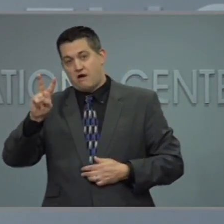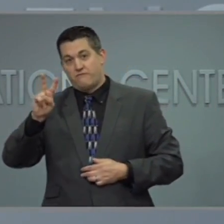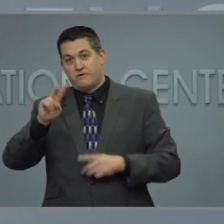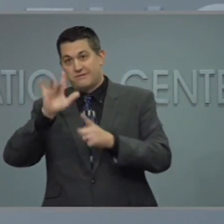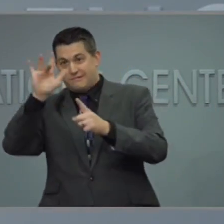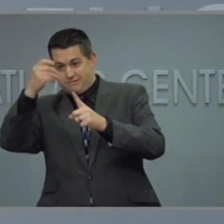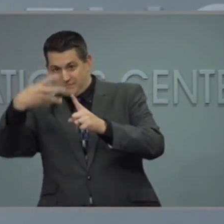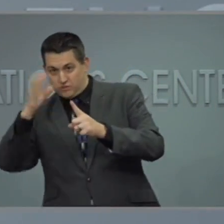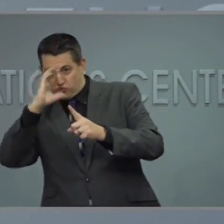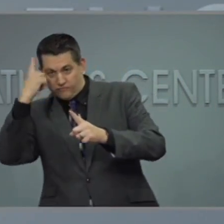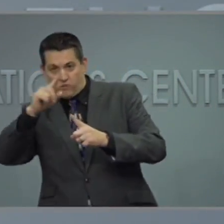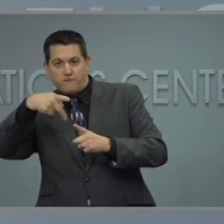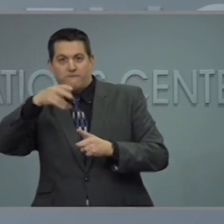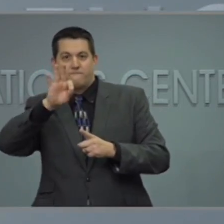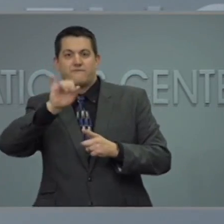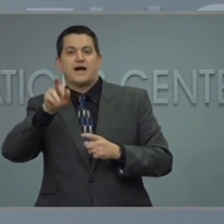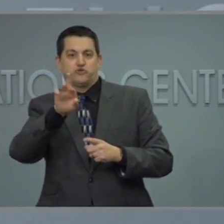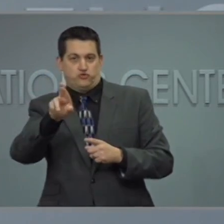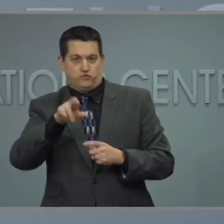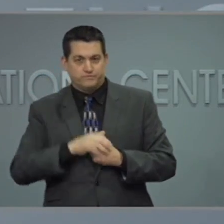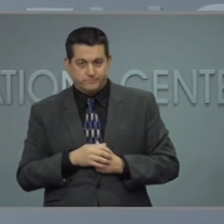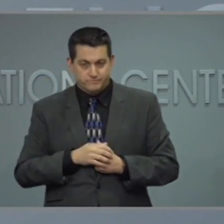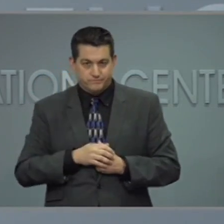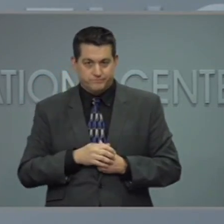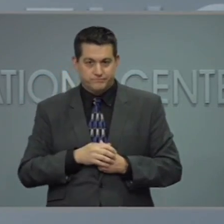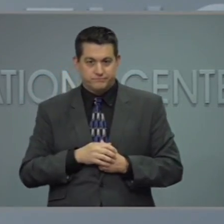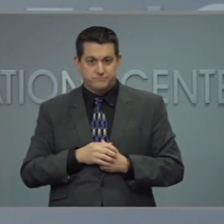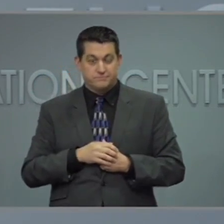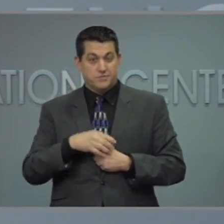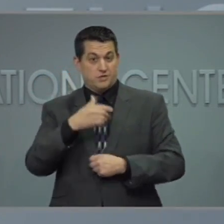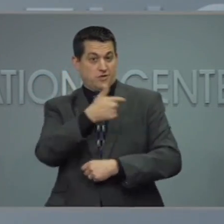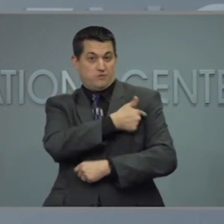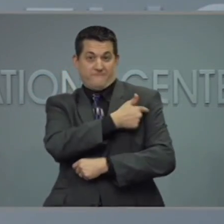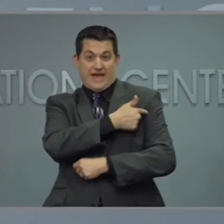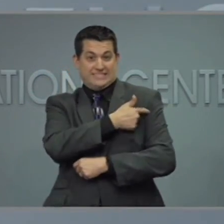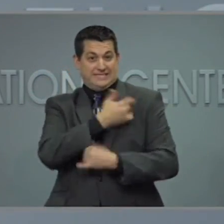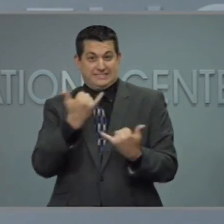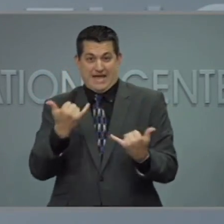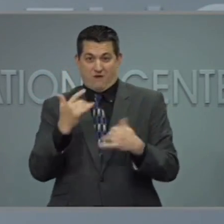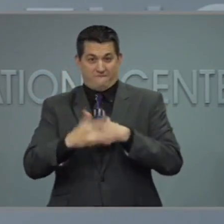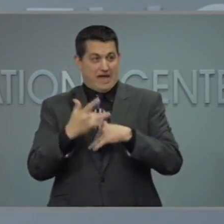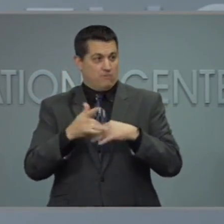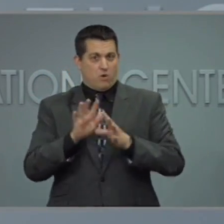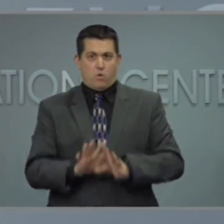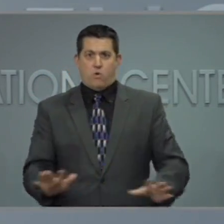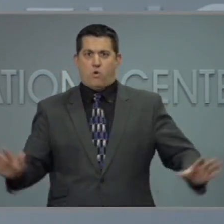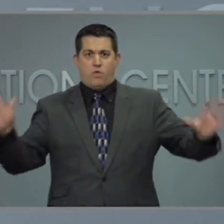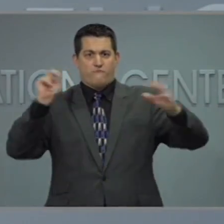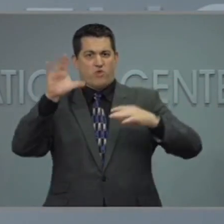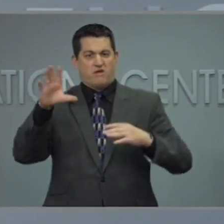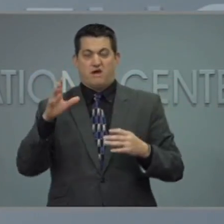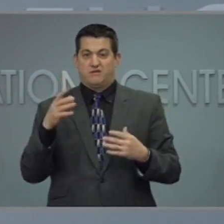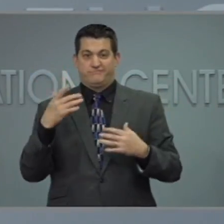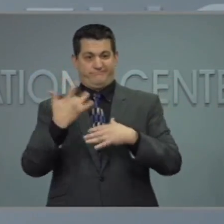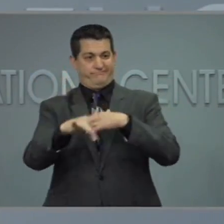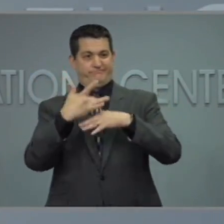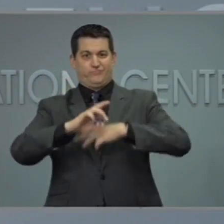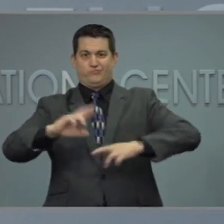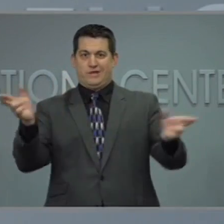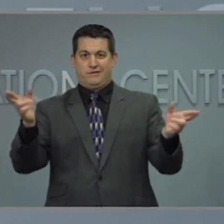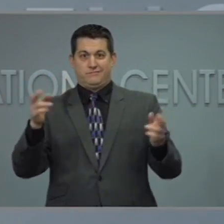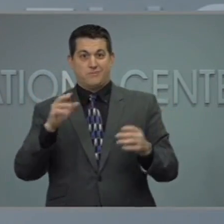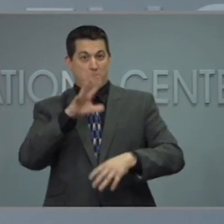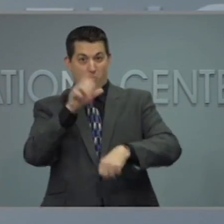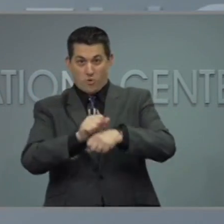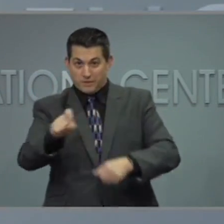Pfizer. COVID-19 vaccines are now widely available across the state and in many places you can walk in without an